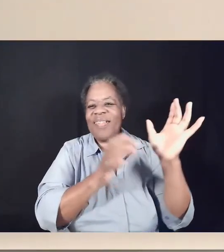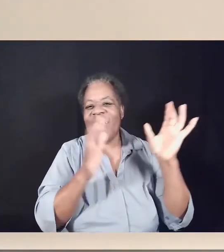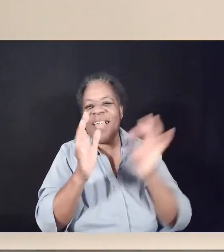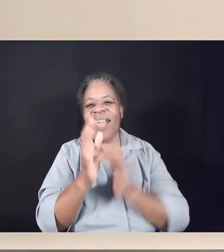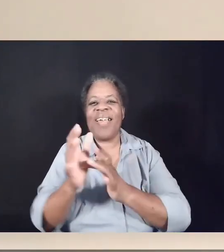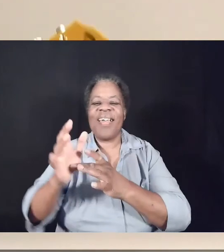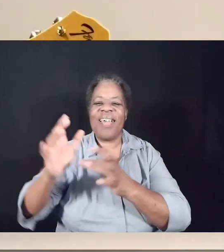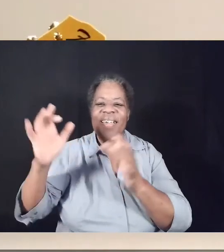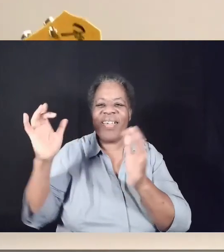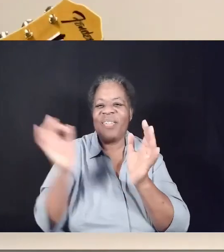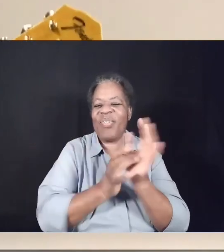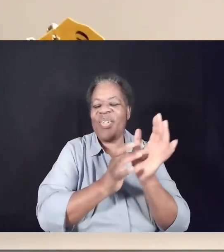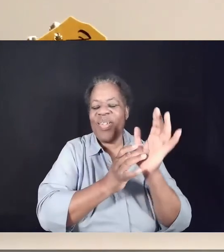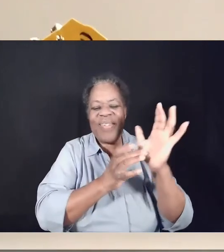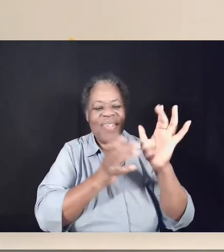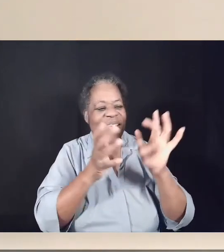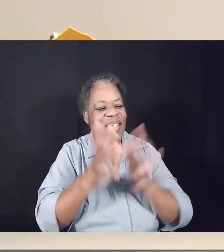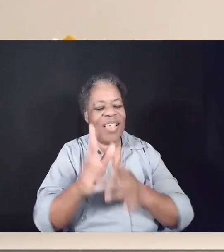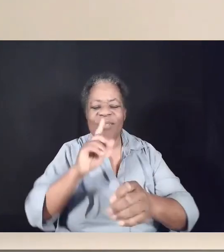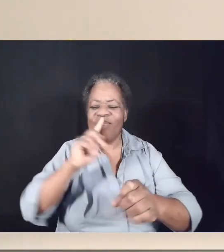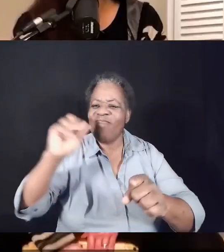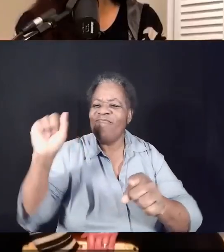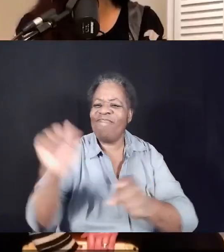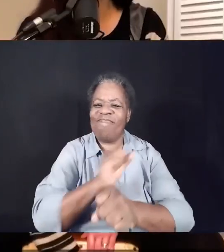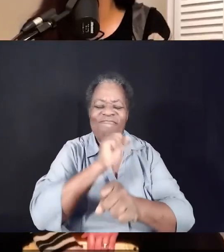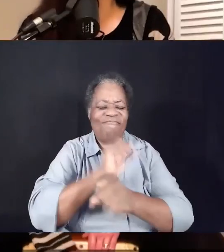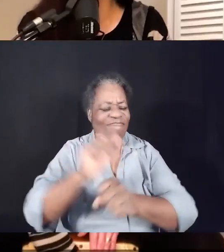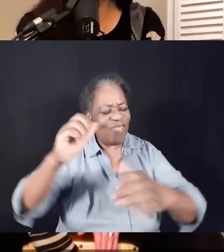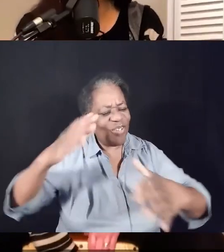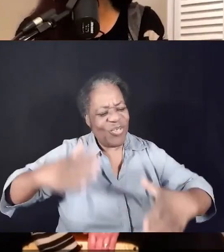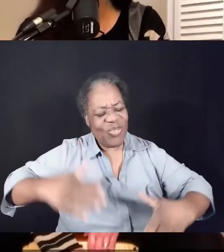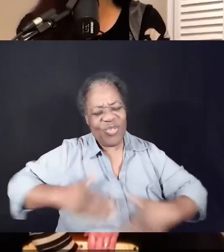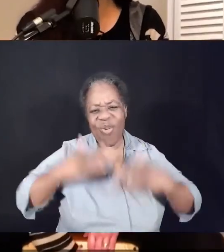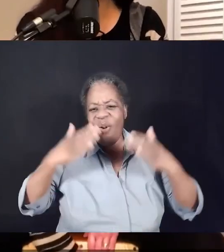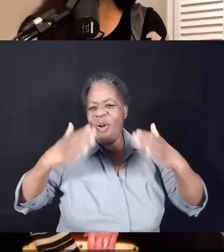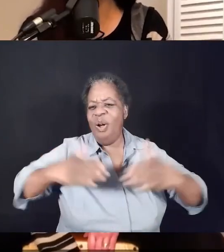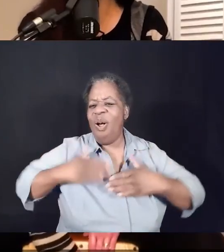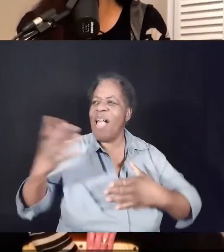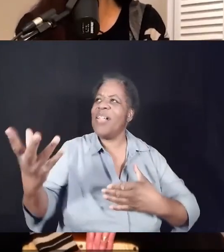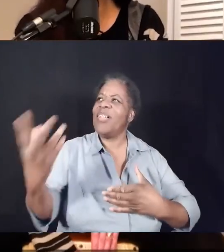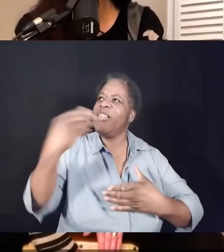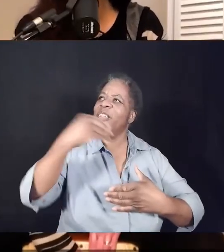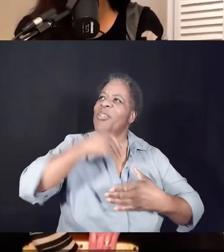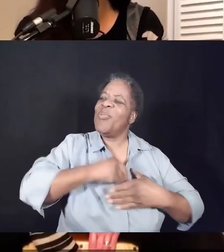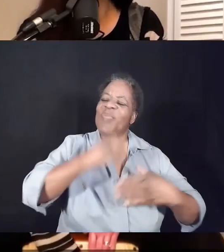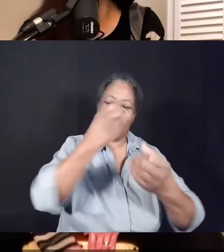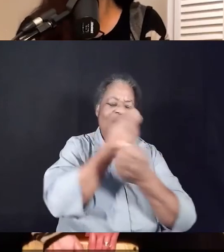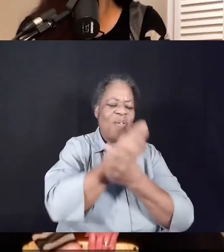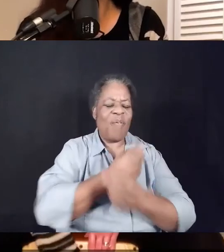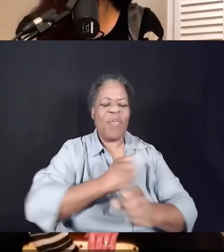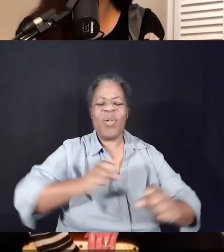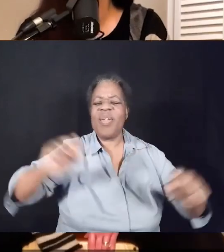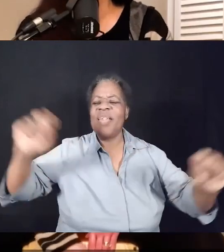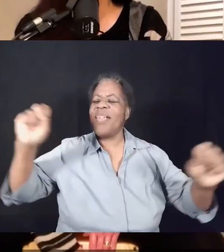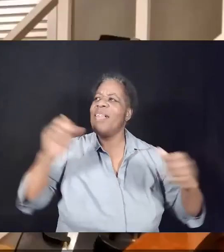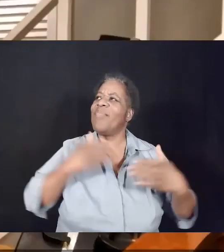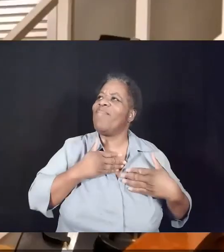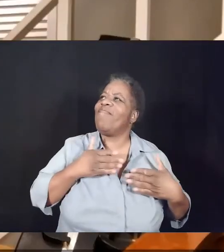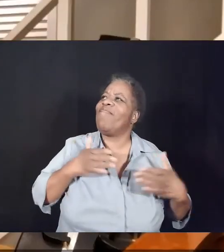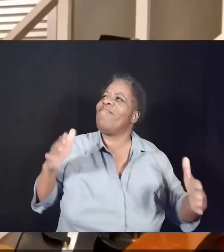There is true joy in his freedom, so open your heart and receive it.